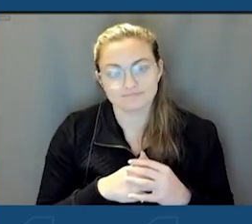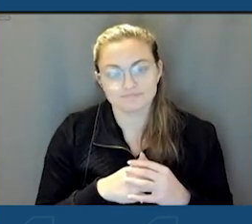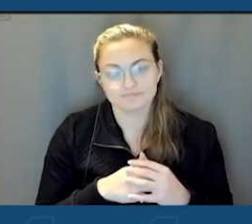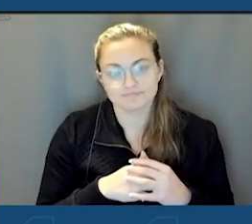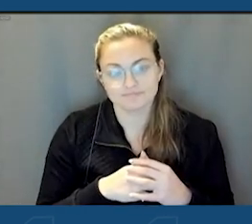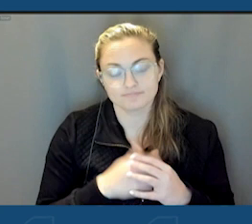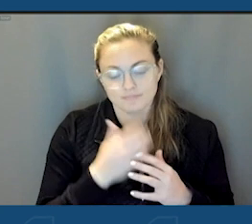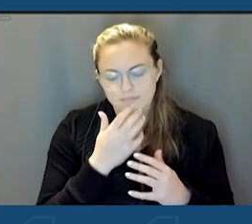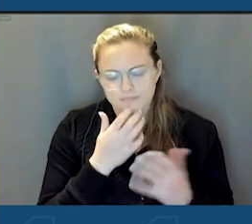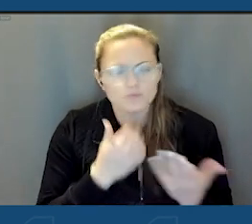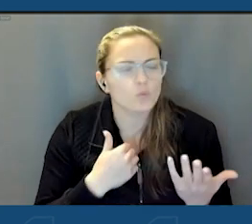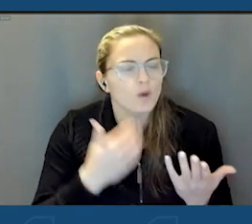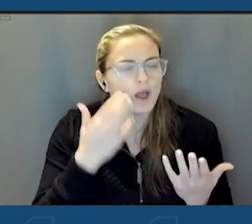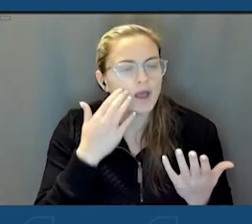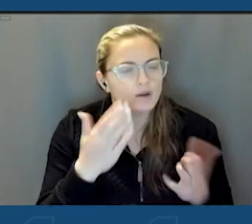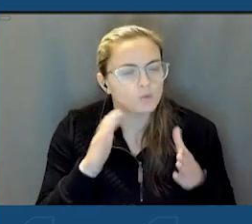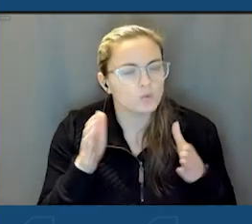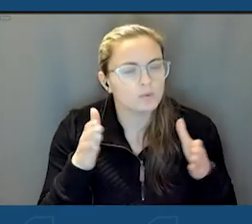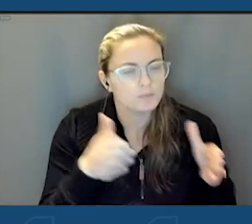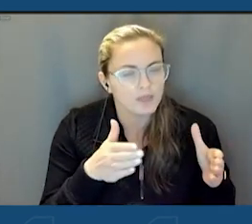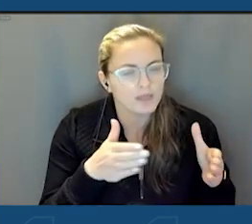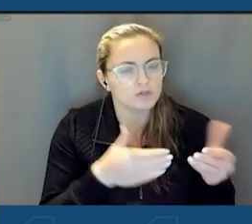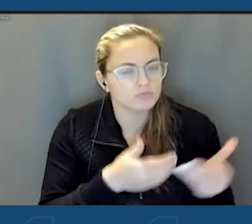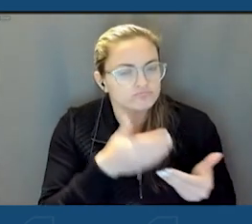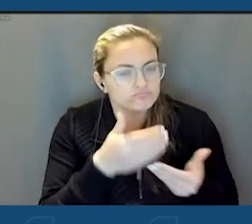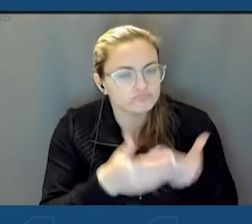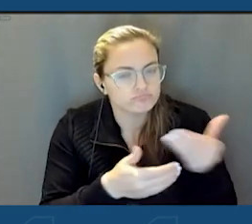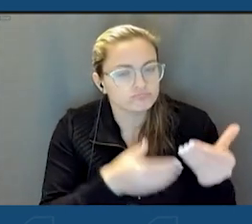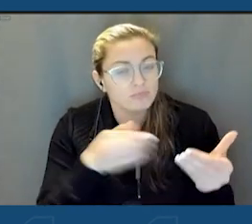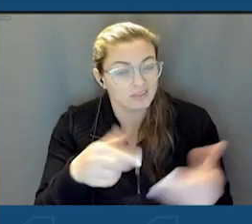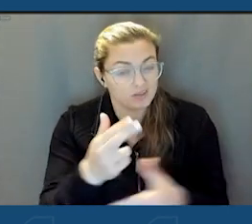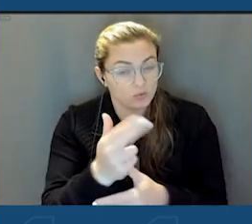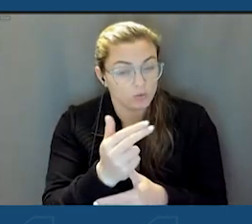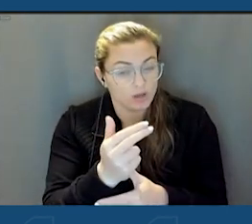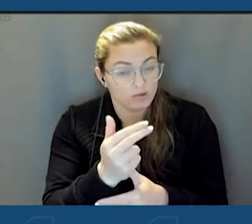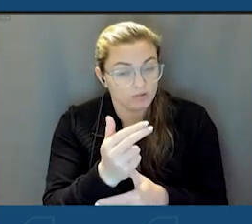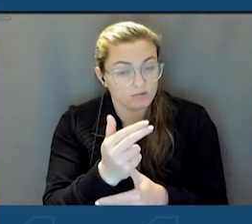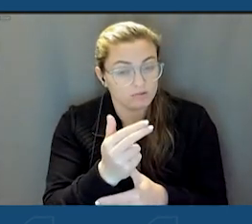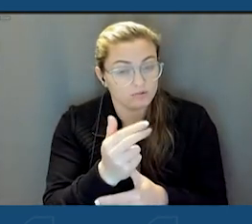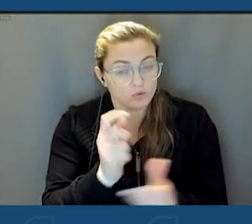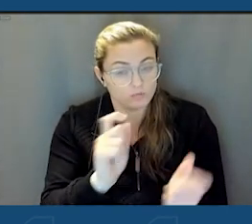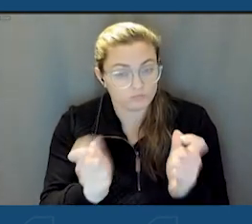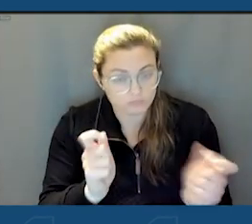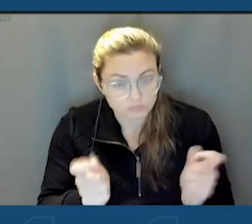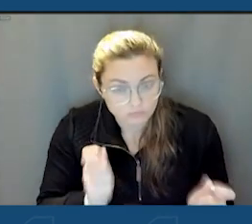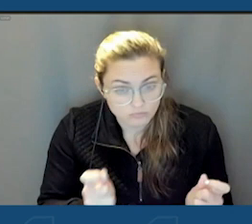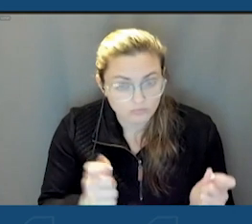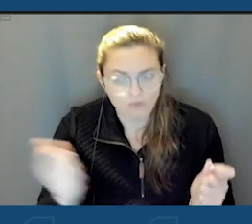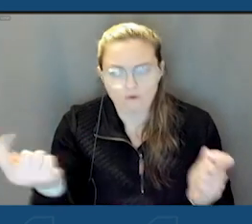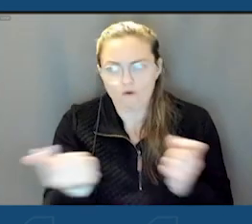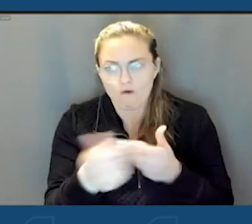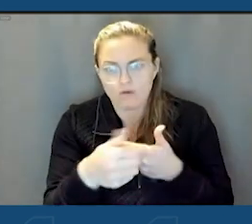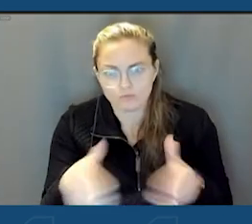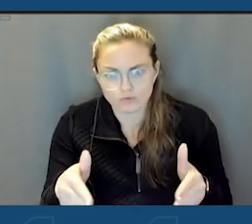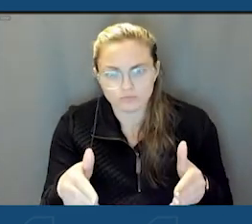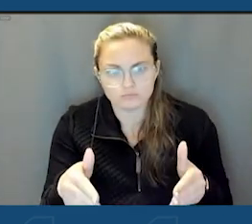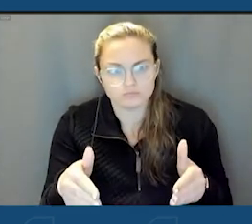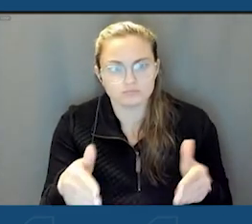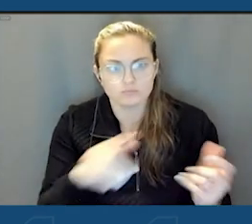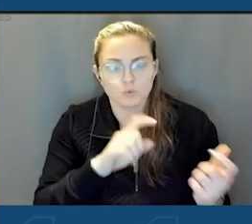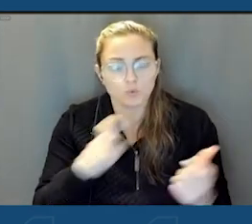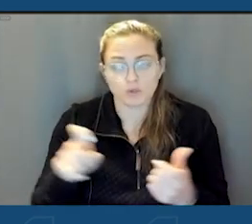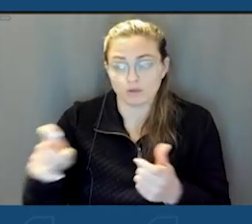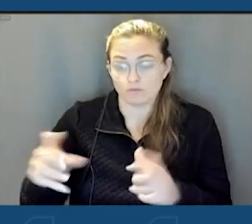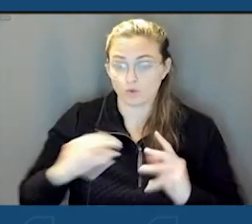I know that there are plans underway here at this hotel to remodel every single room. I'd like to give the owners,